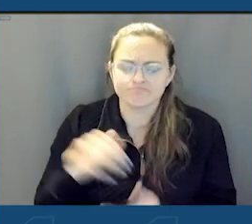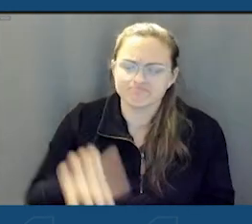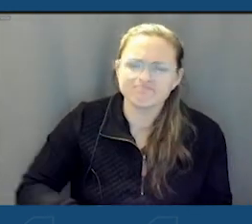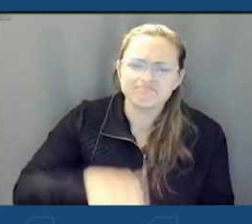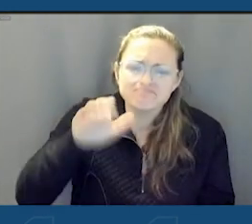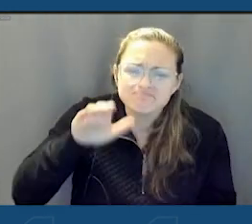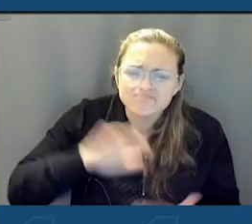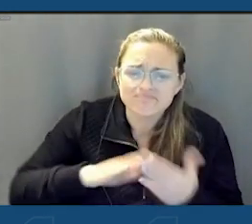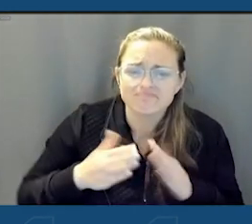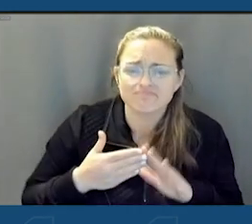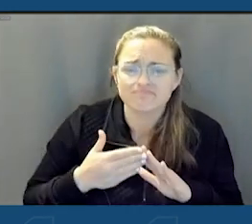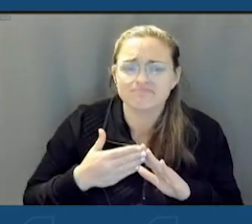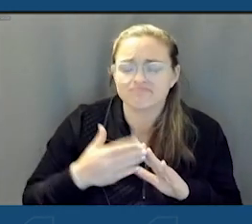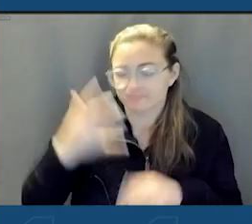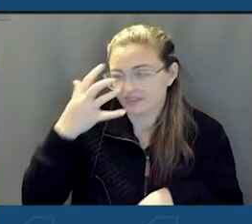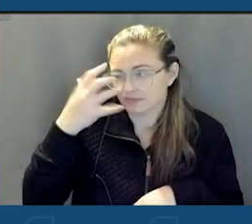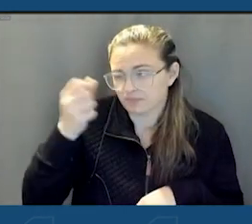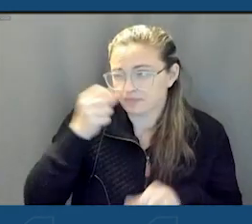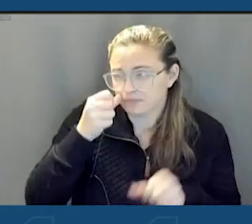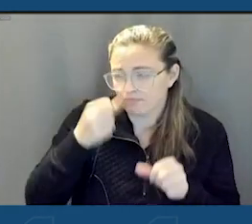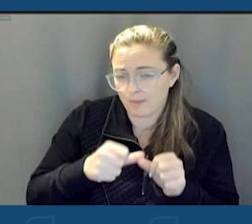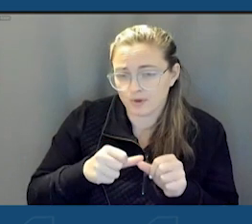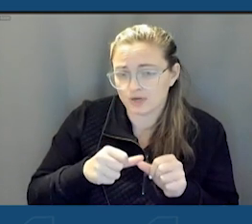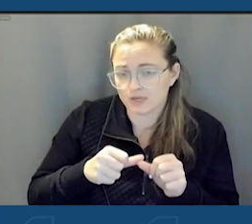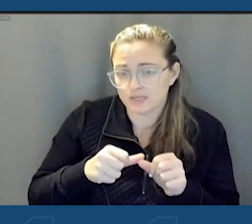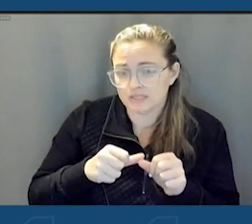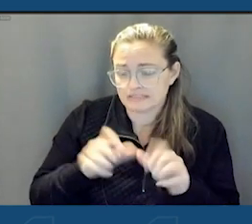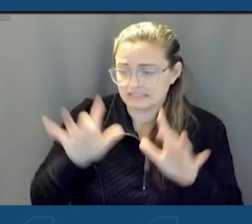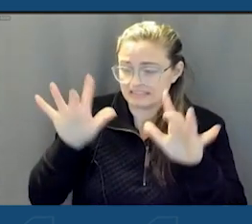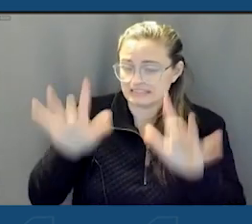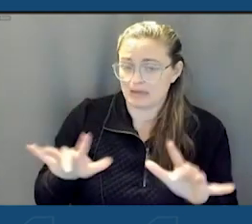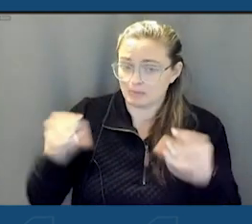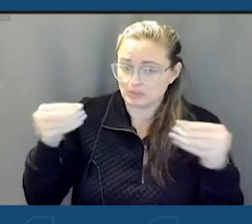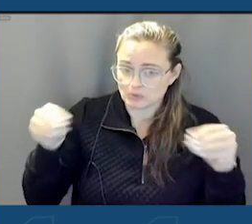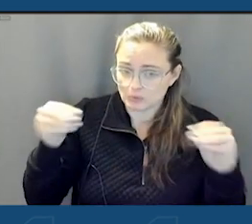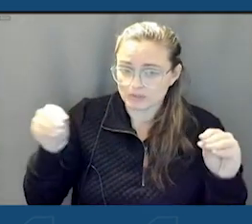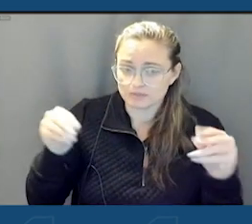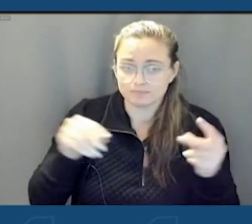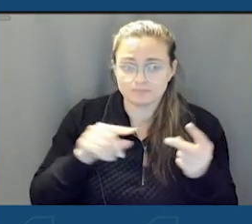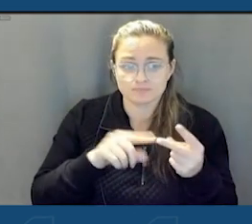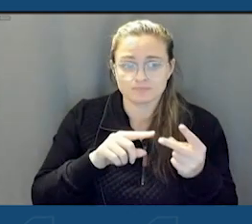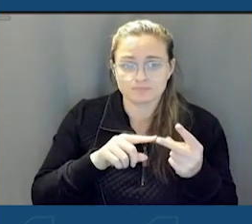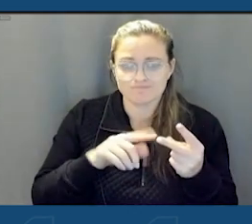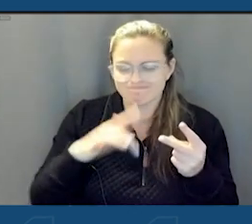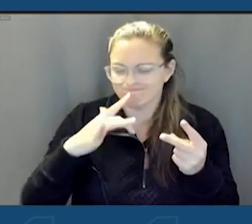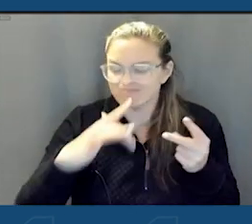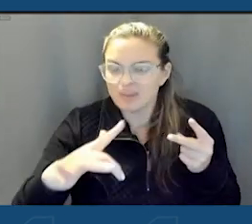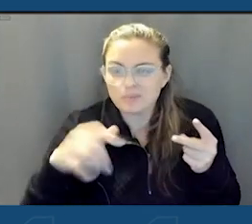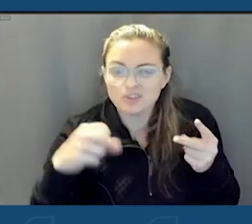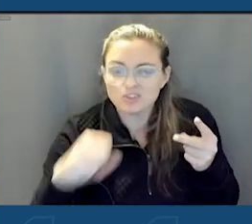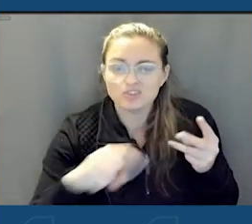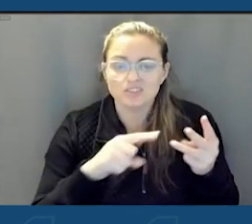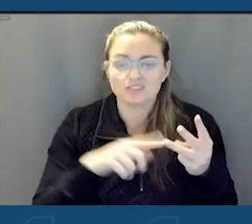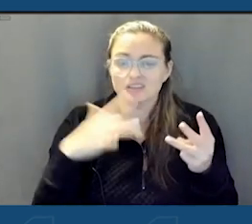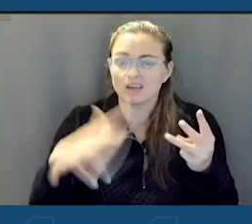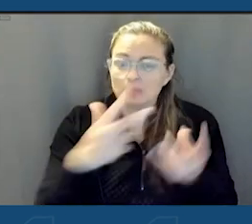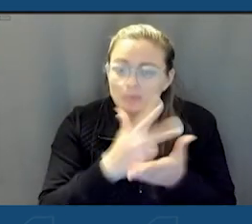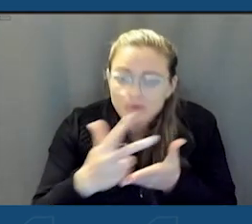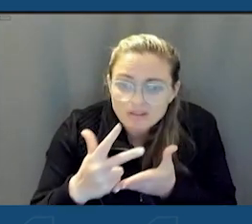community, my memories are of vacant storefronts, empty streets, empty parking lots.